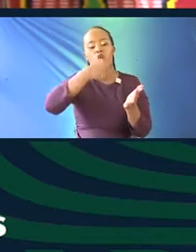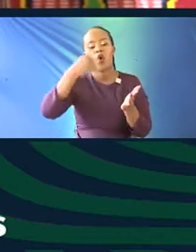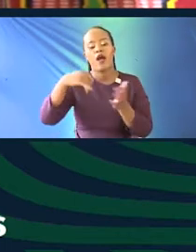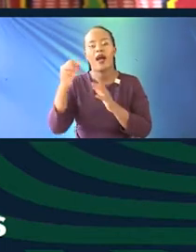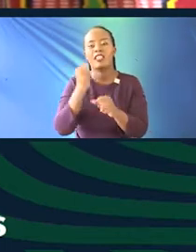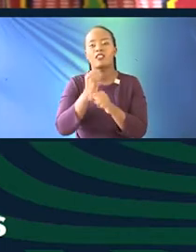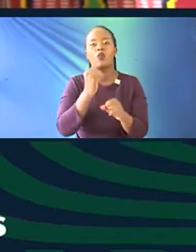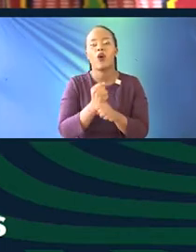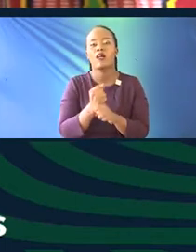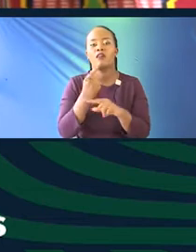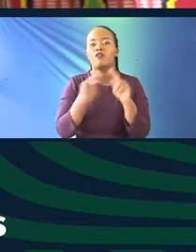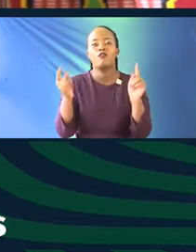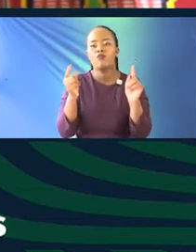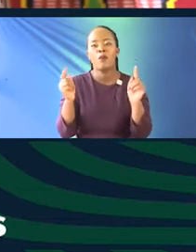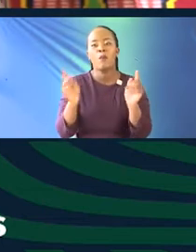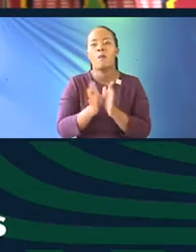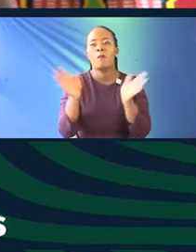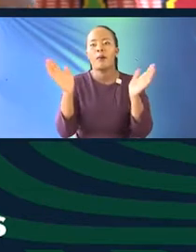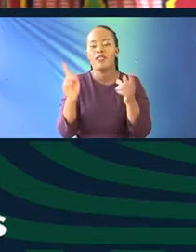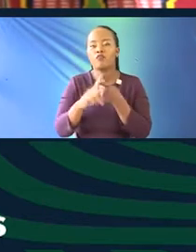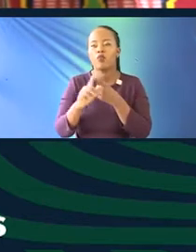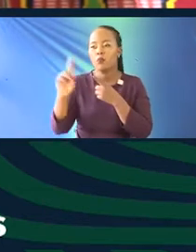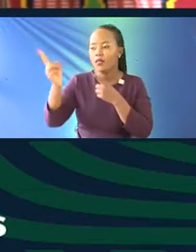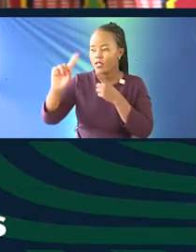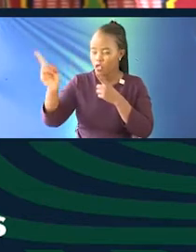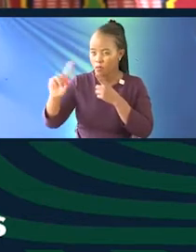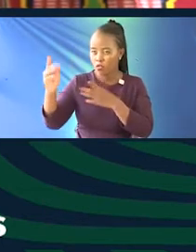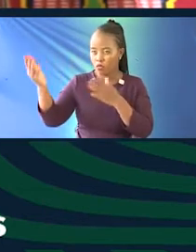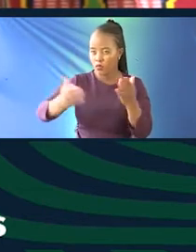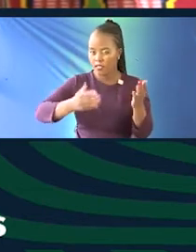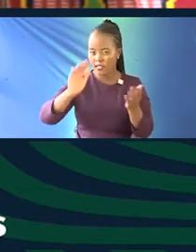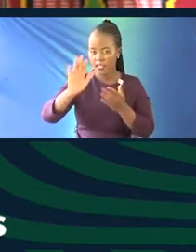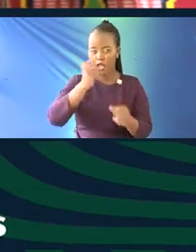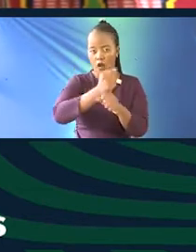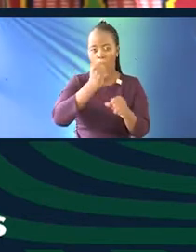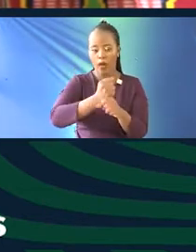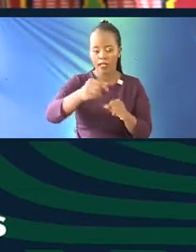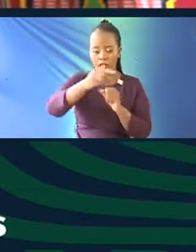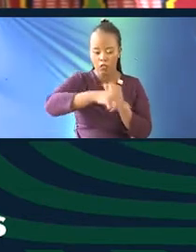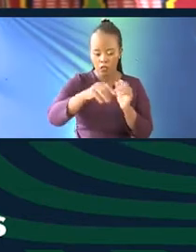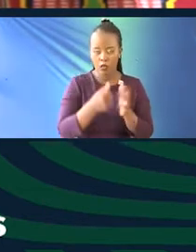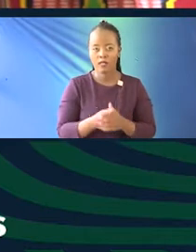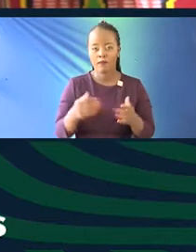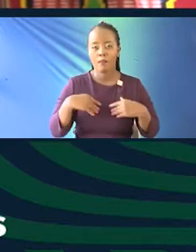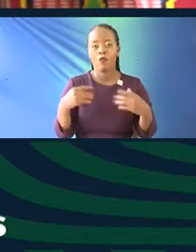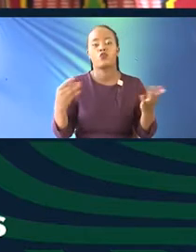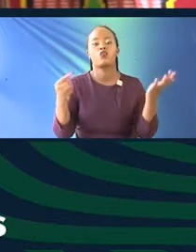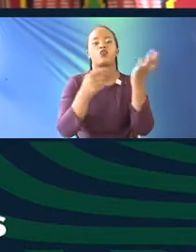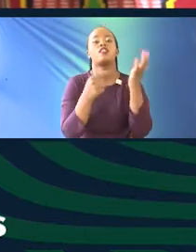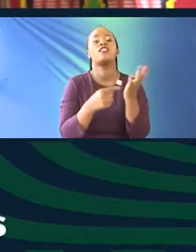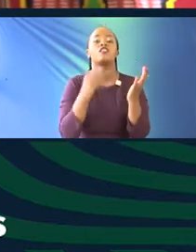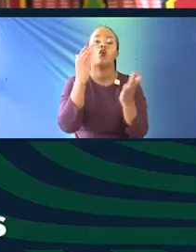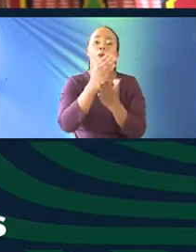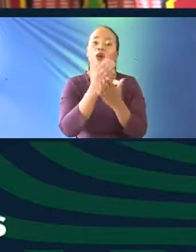all the three libraries from public call-outs for Nairobi's artists to submit their work to us. We do digital programming. So again,